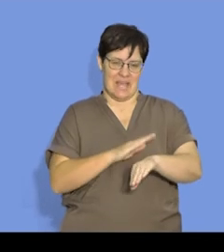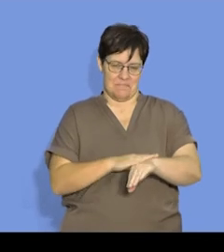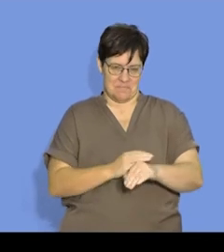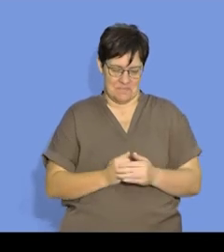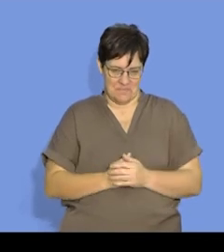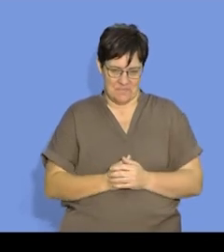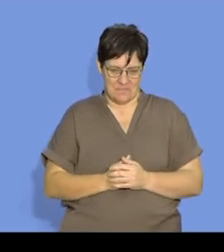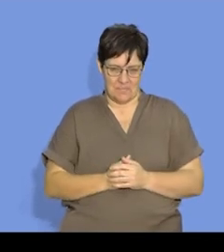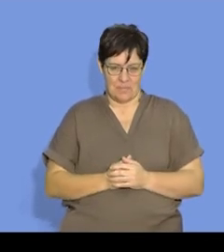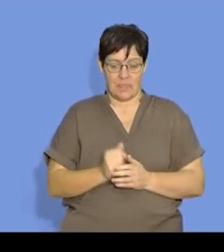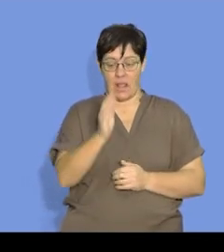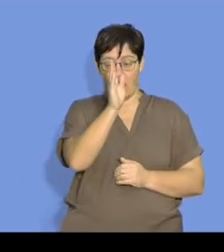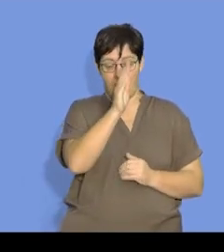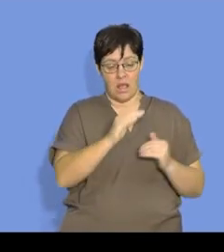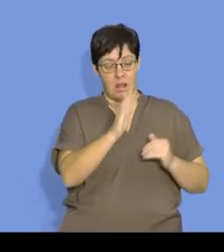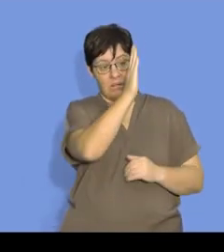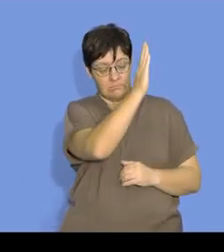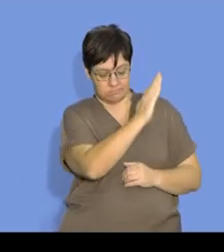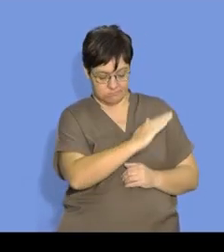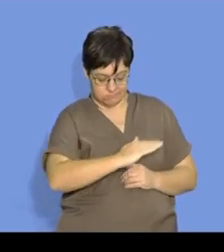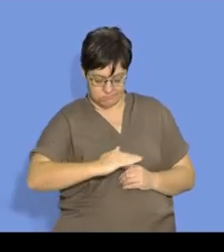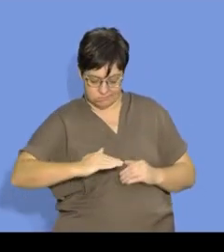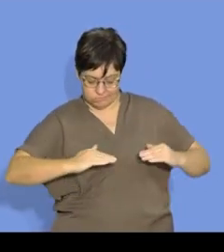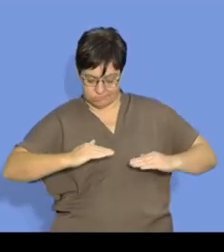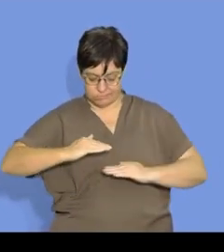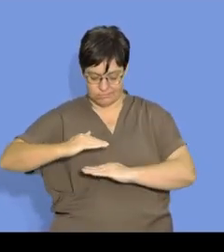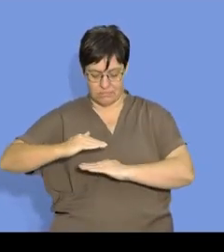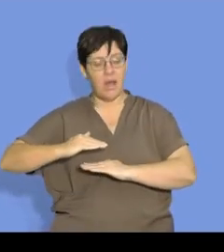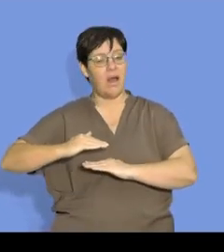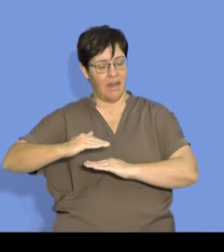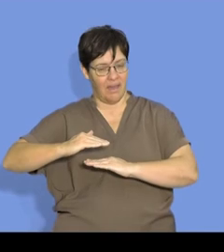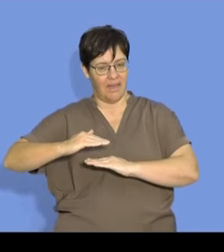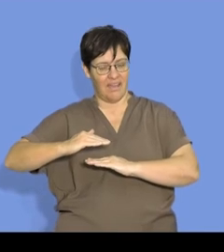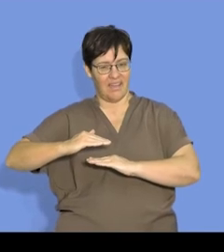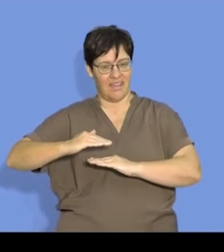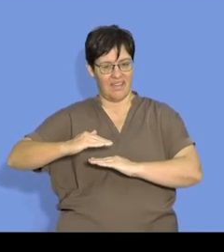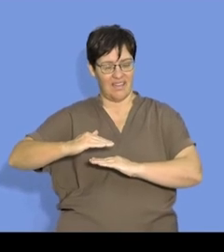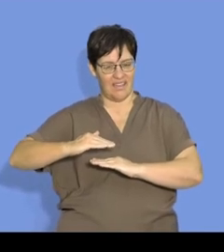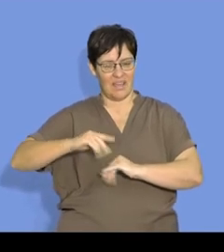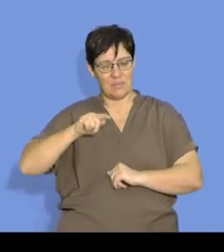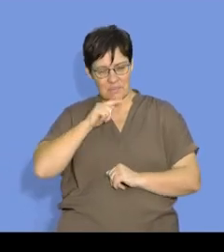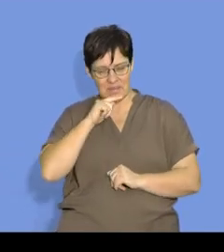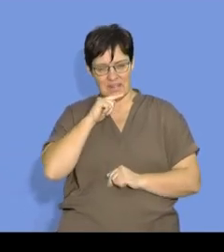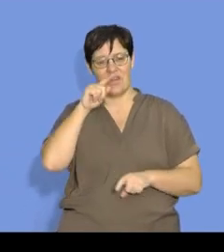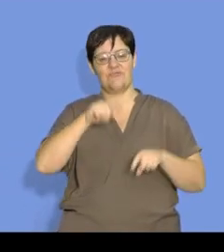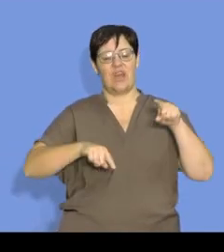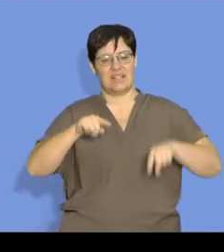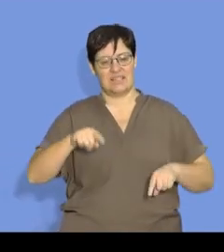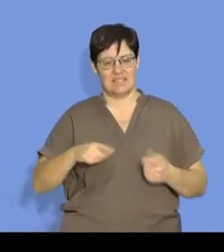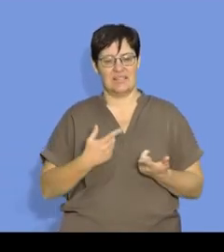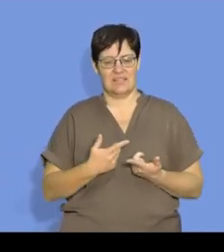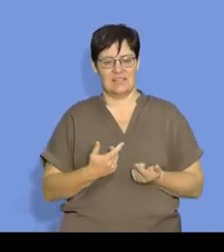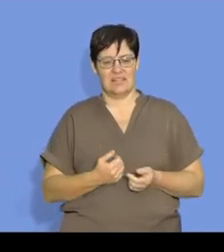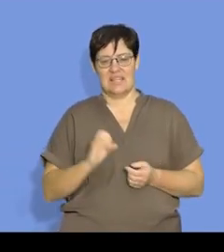Now, when it is parallel to the time axis, that is the time where your rate is actually